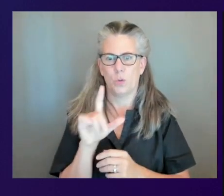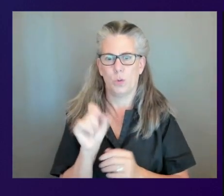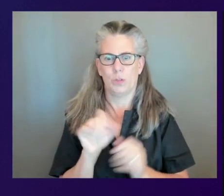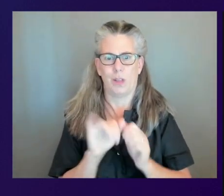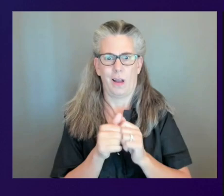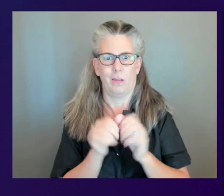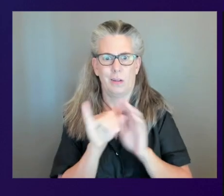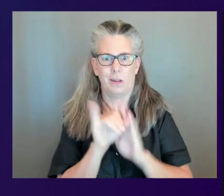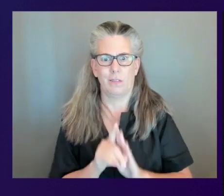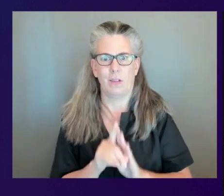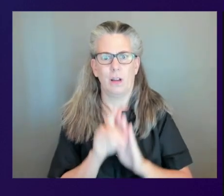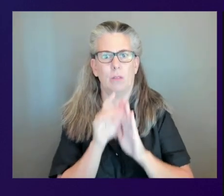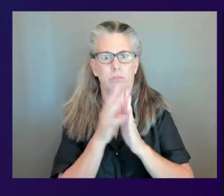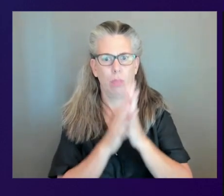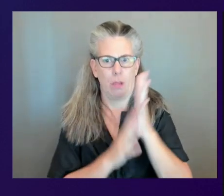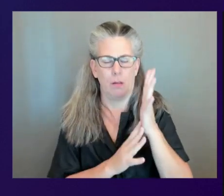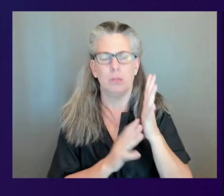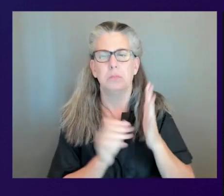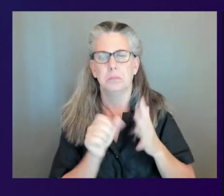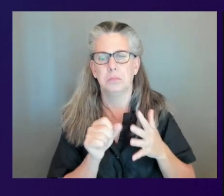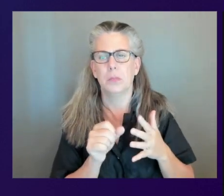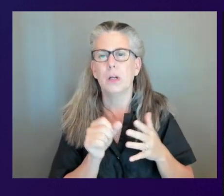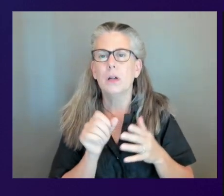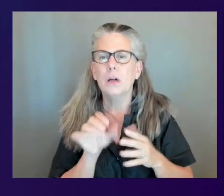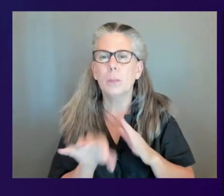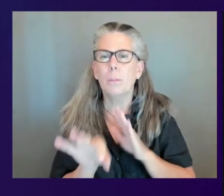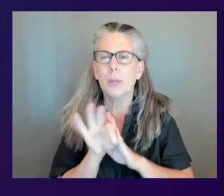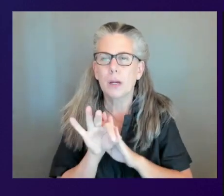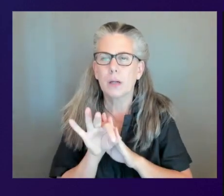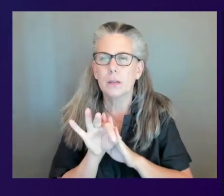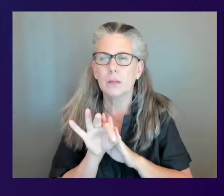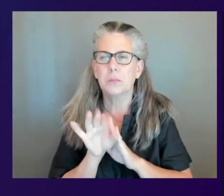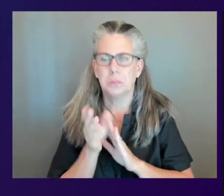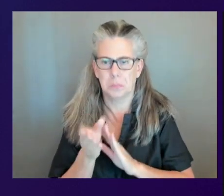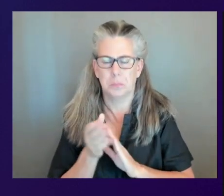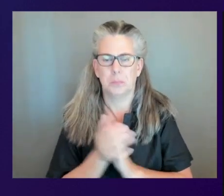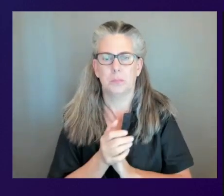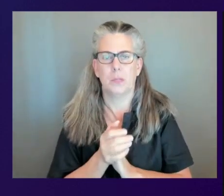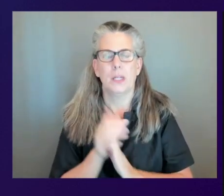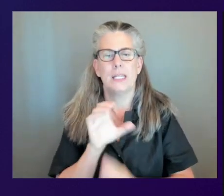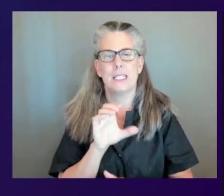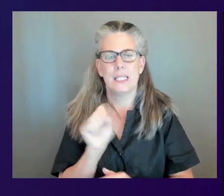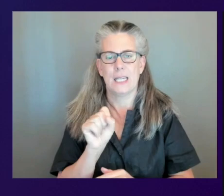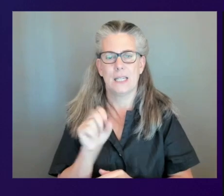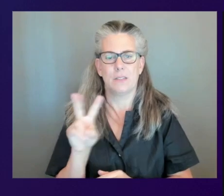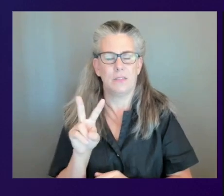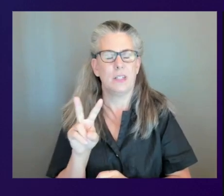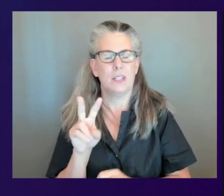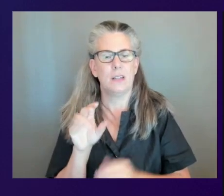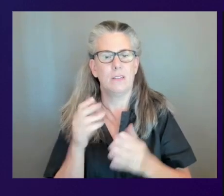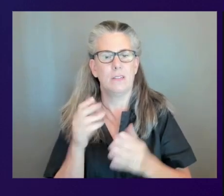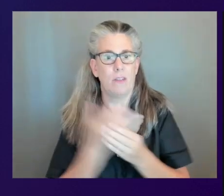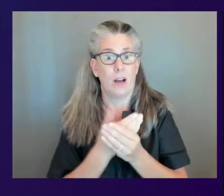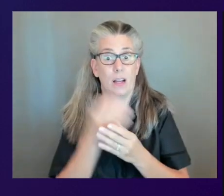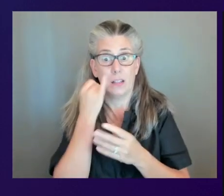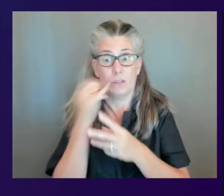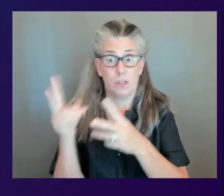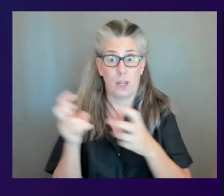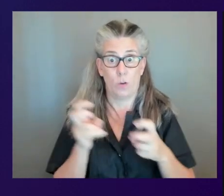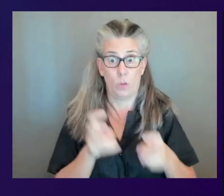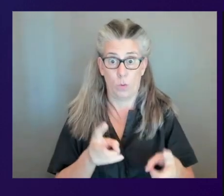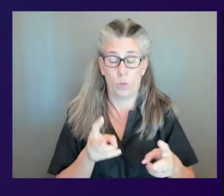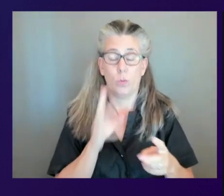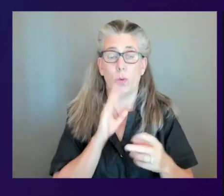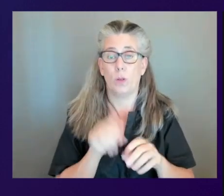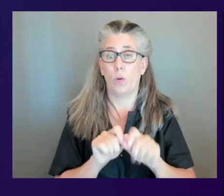this is the one that i want to look at here we'll go ahead and click on that now this is a csv file so if you were to download it it'll open with excel